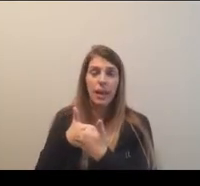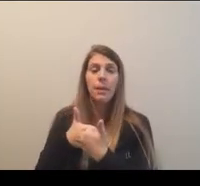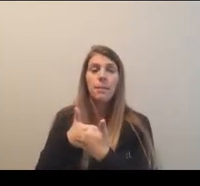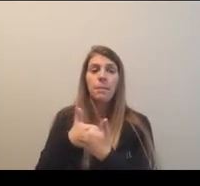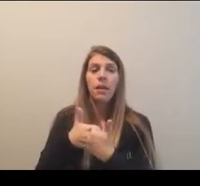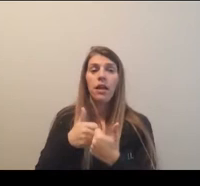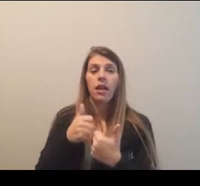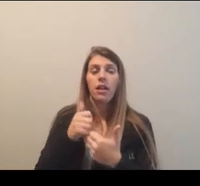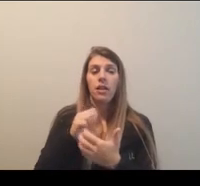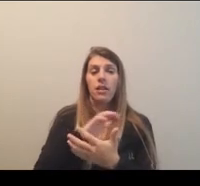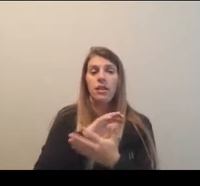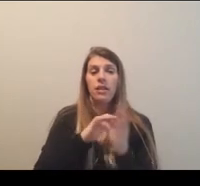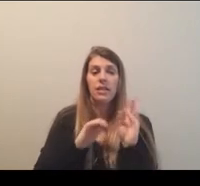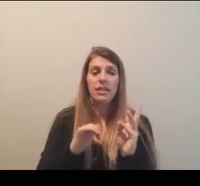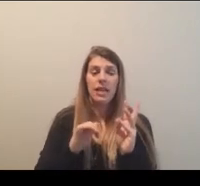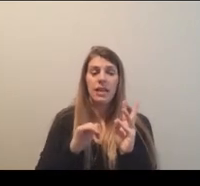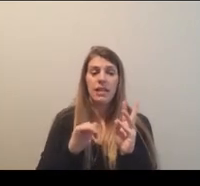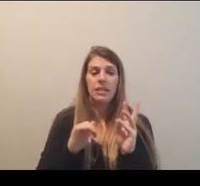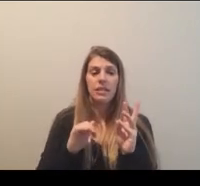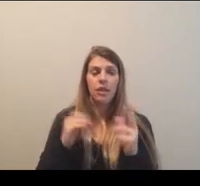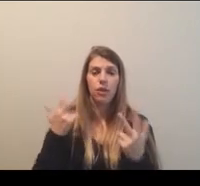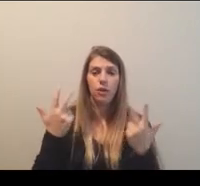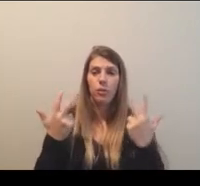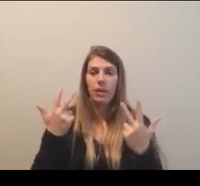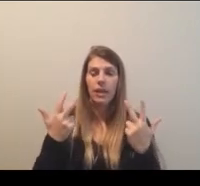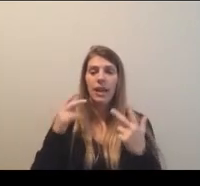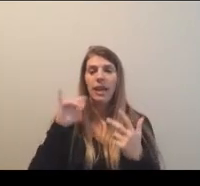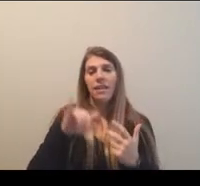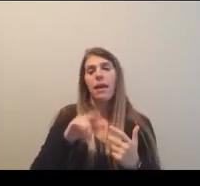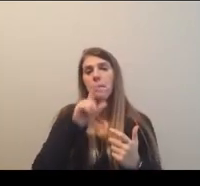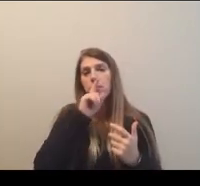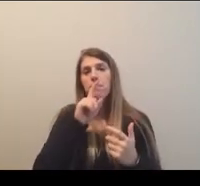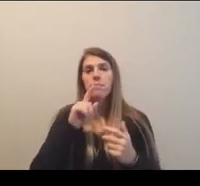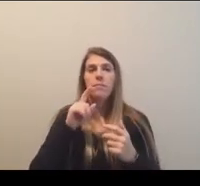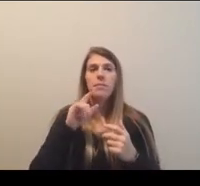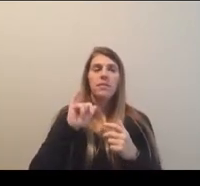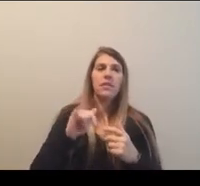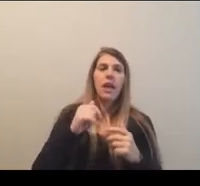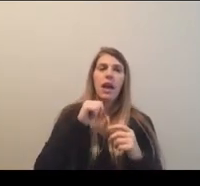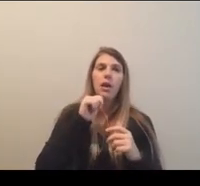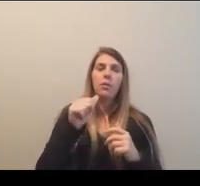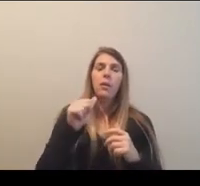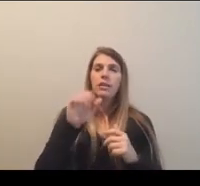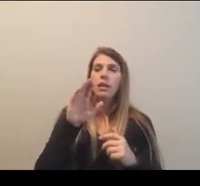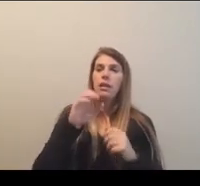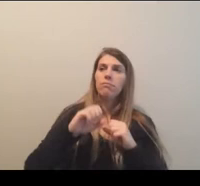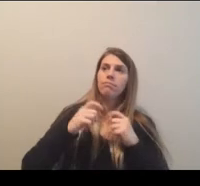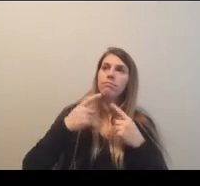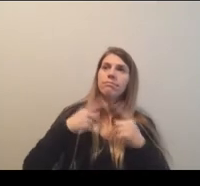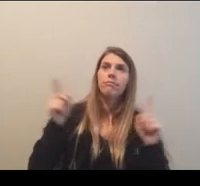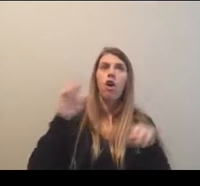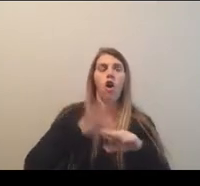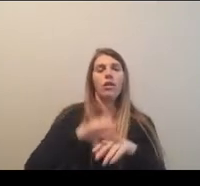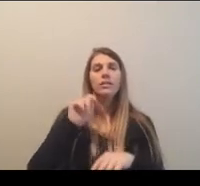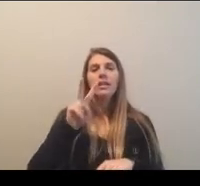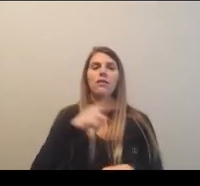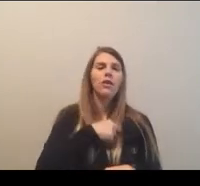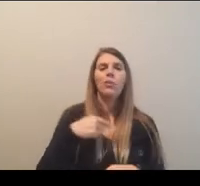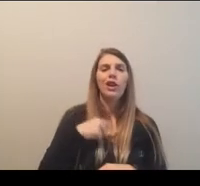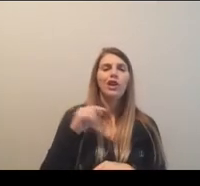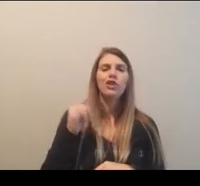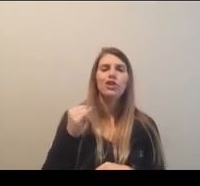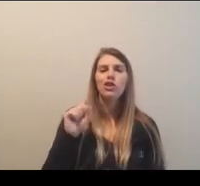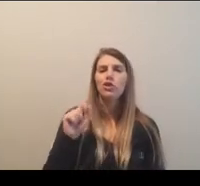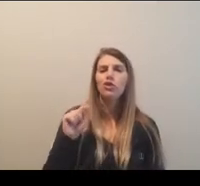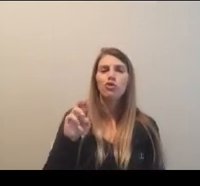six, two genders, each of the three divisions that was not broadcasted. was streamed. And we had already been positioning